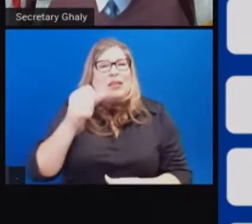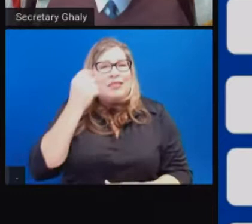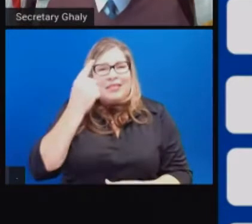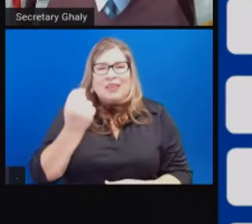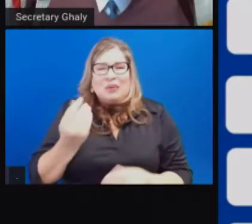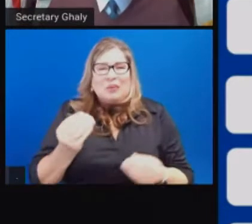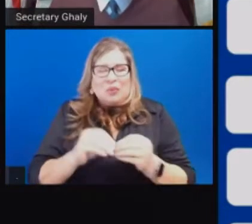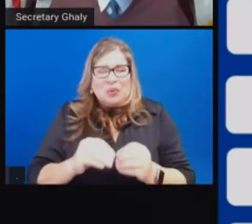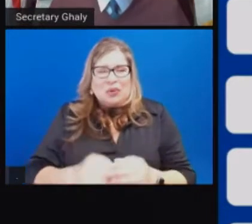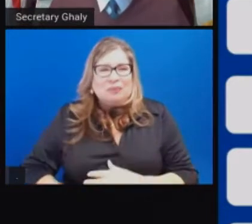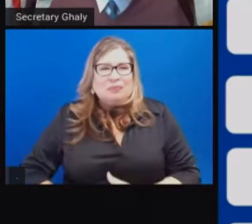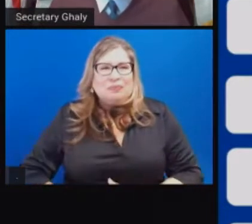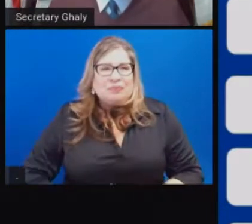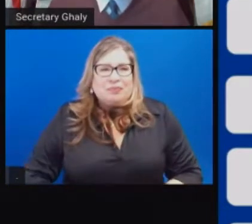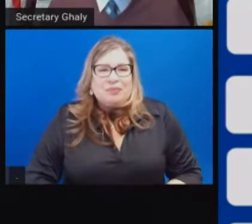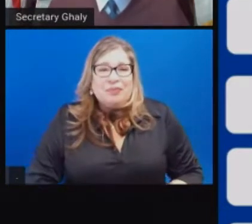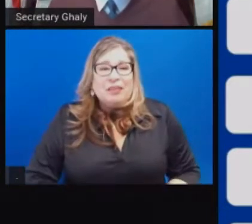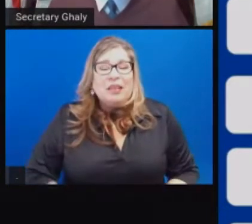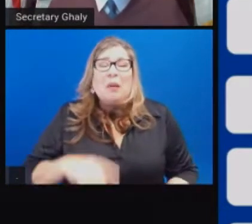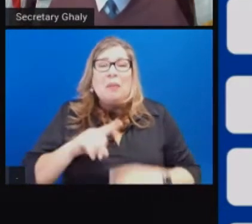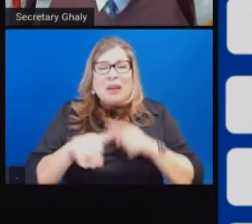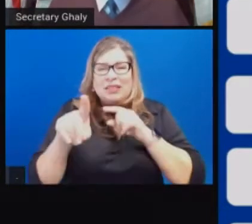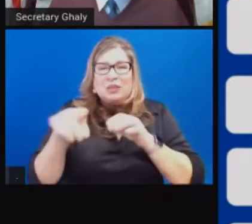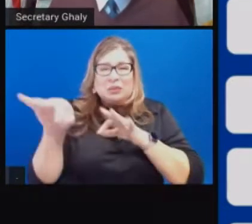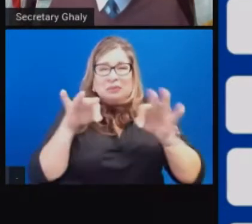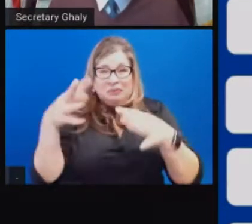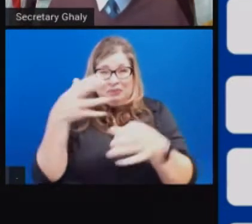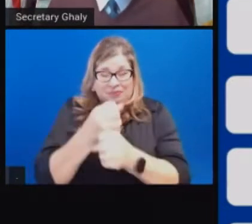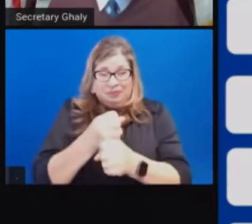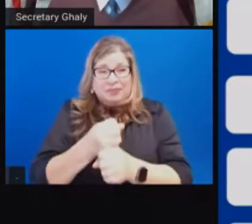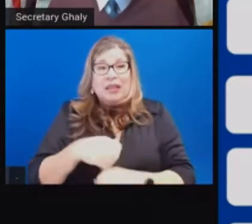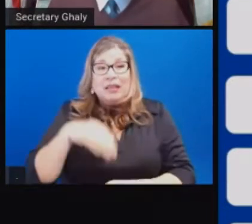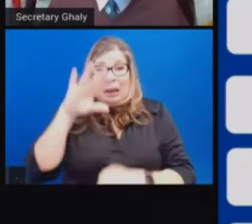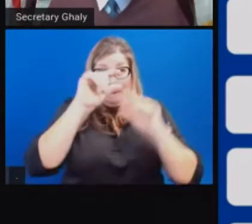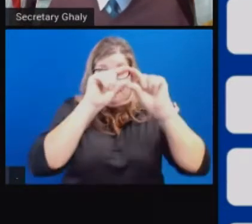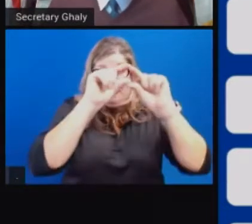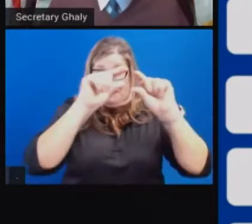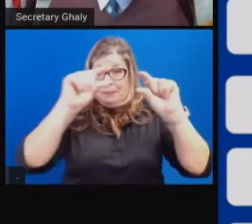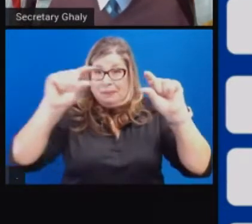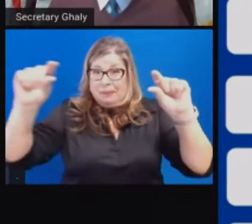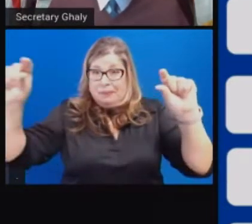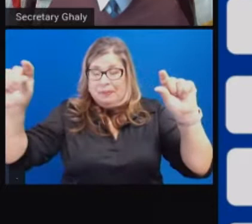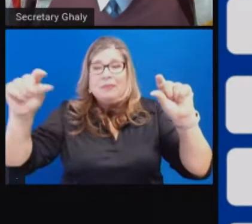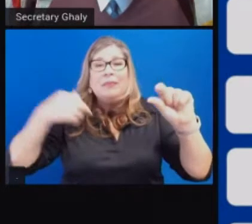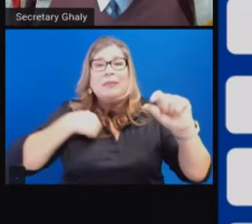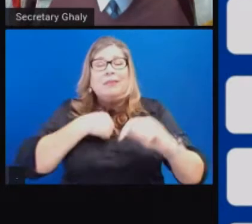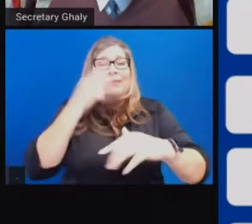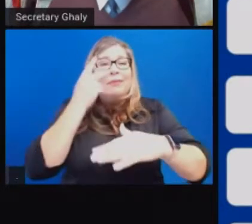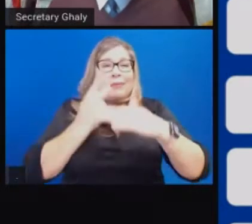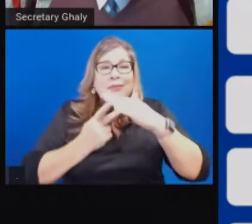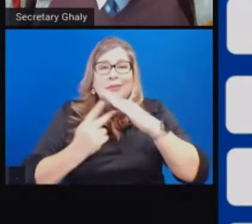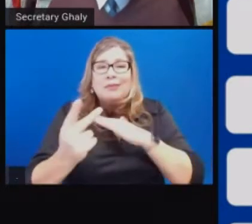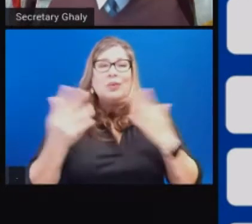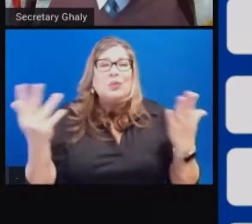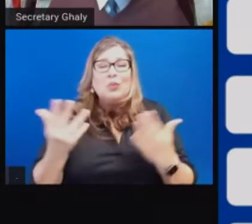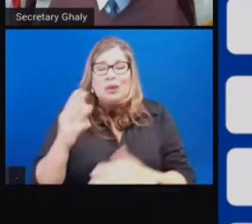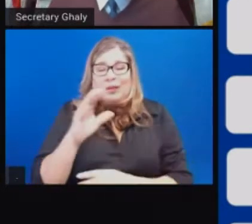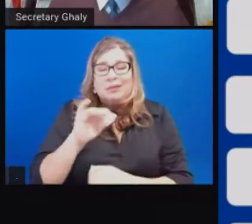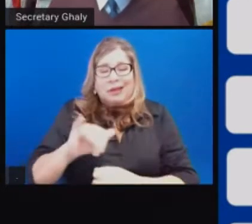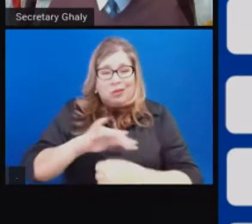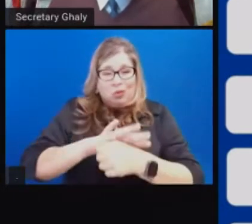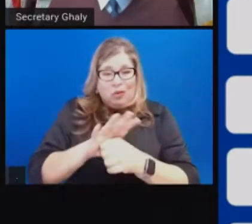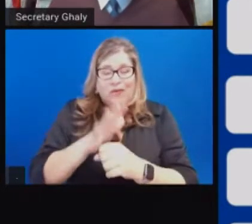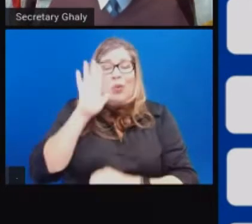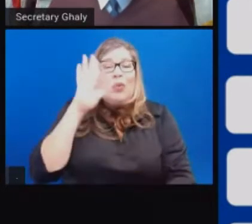quickly, we use the top-line formula to project out what the COVID cases will be. We then use